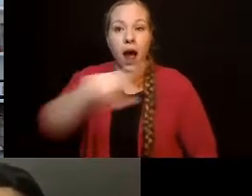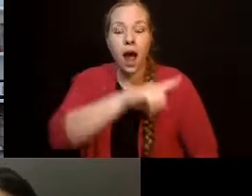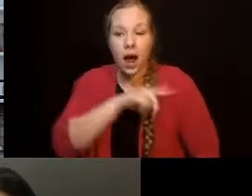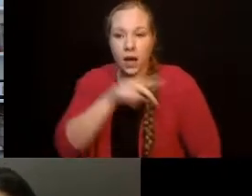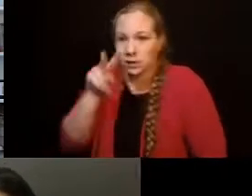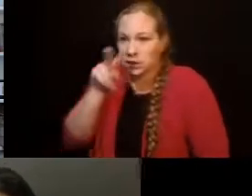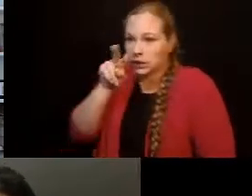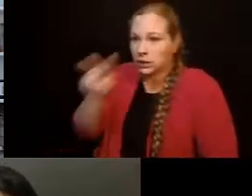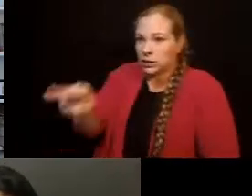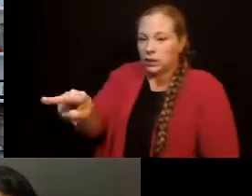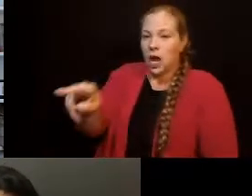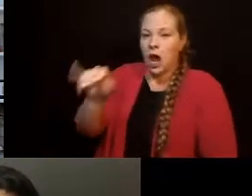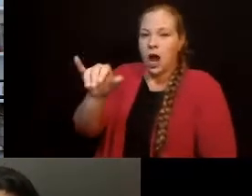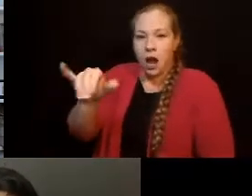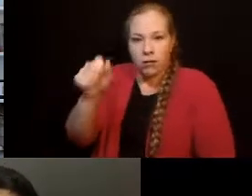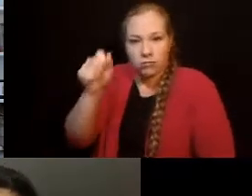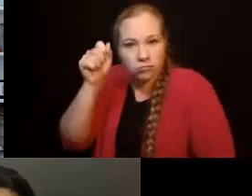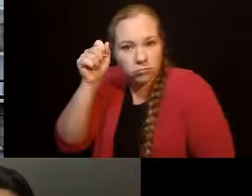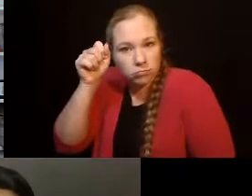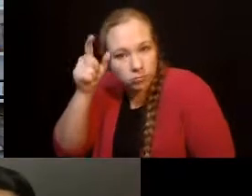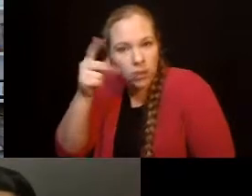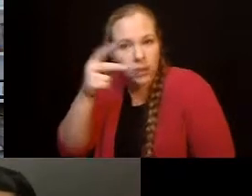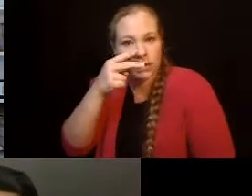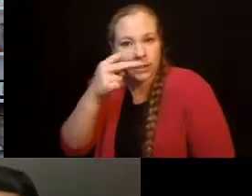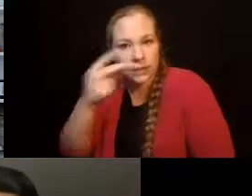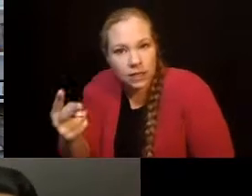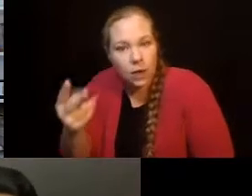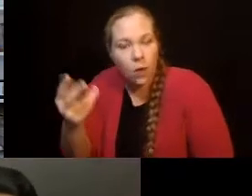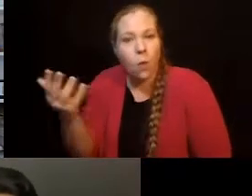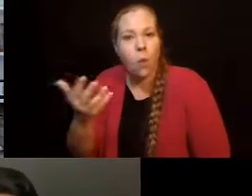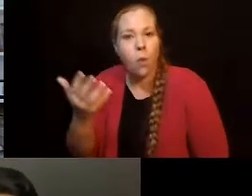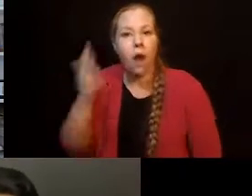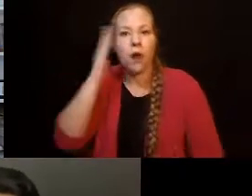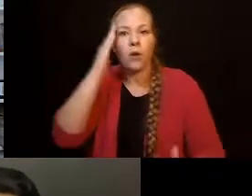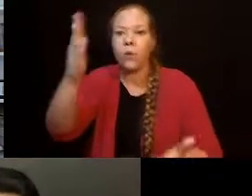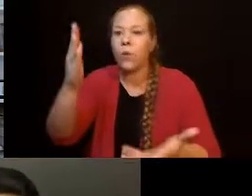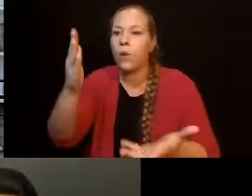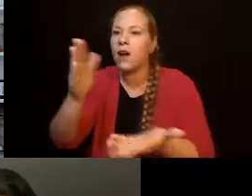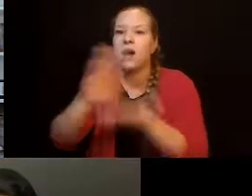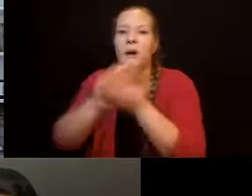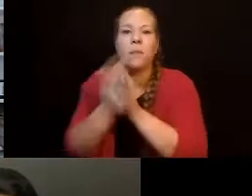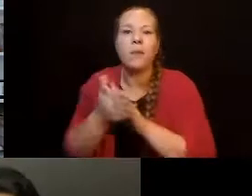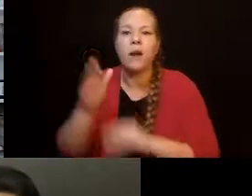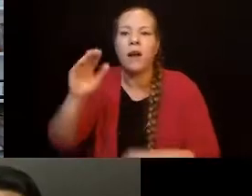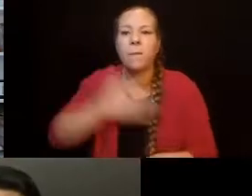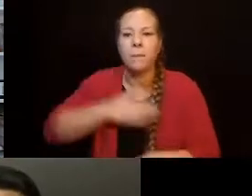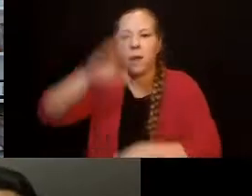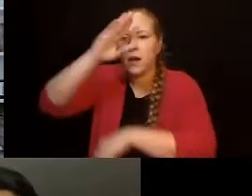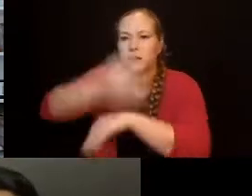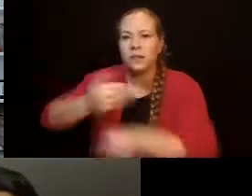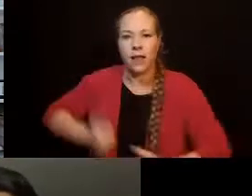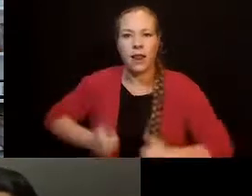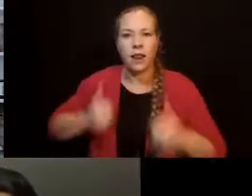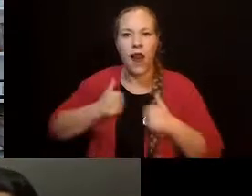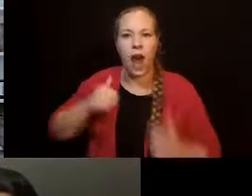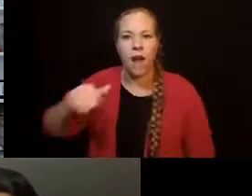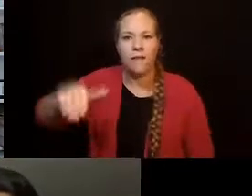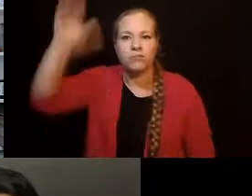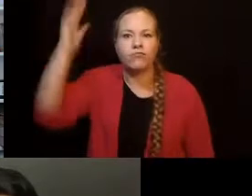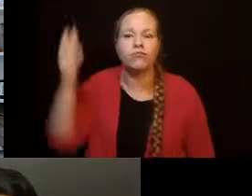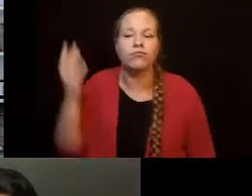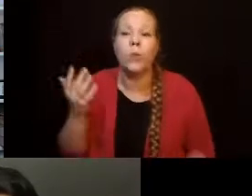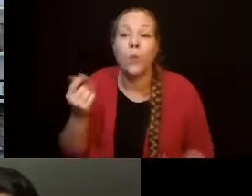things in place for them. My sons don't know how to go create their own life. If I don't help set that up,